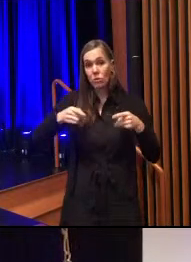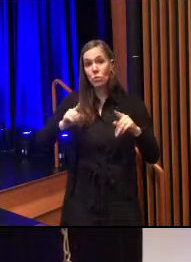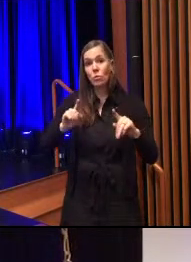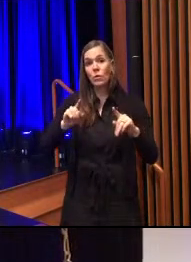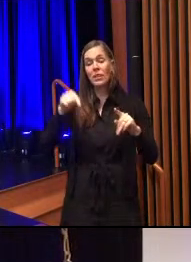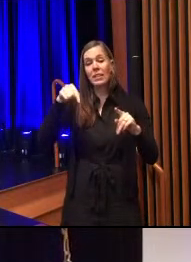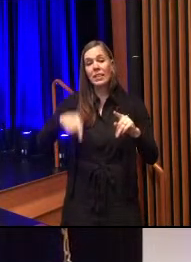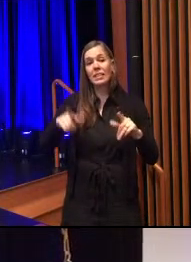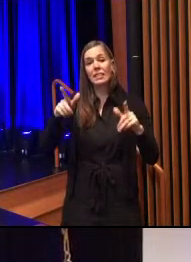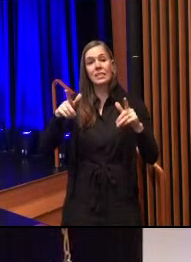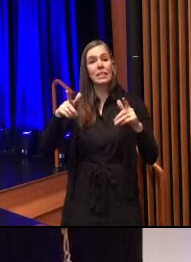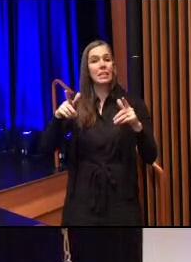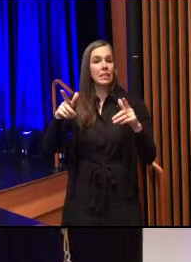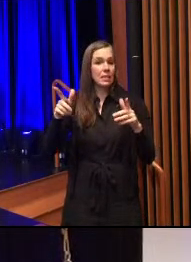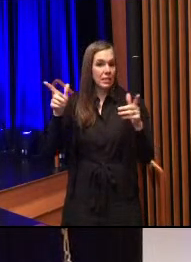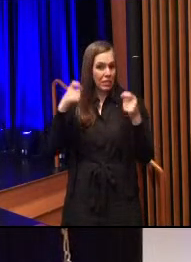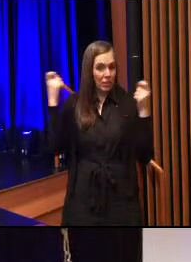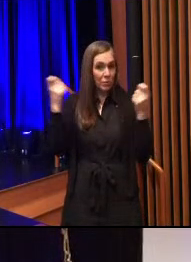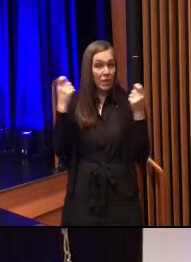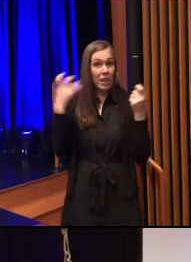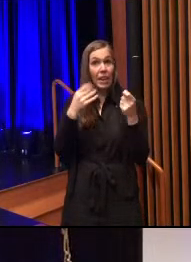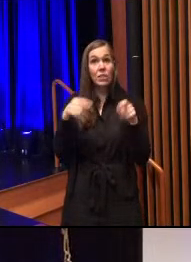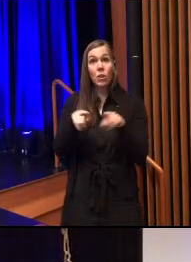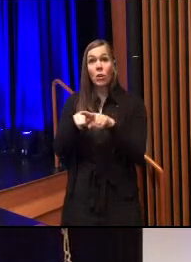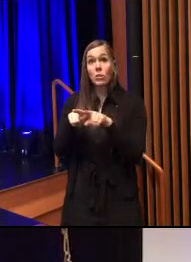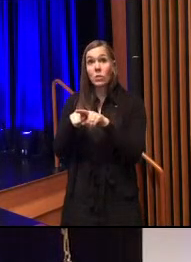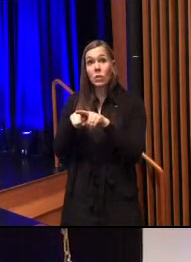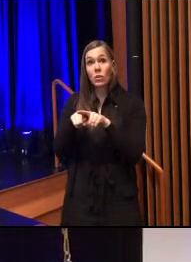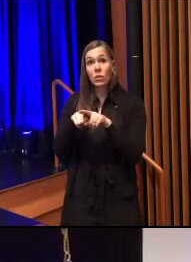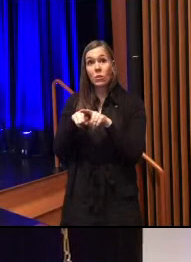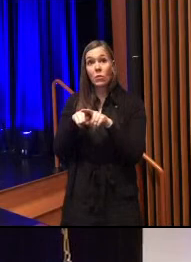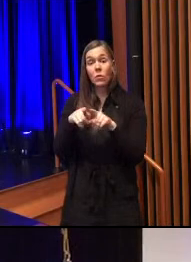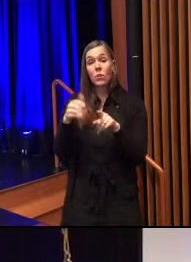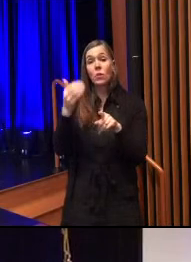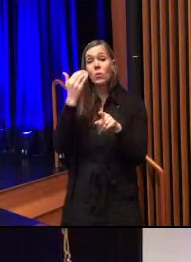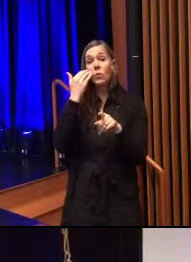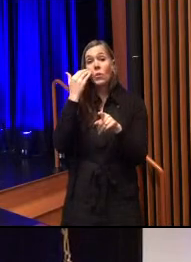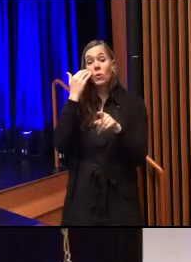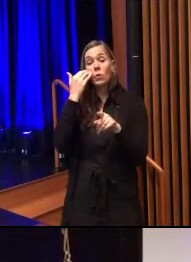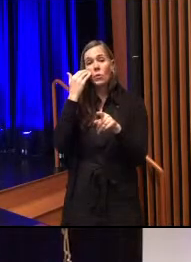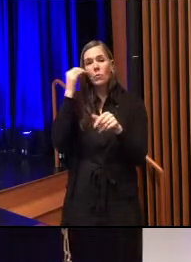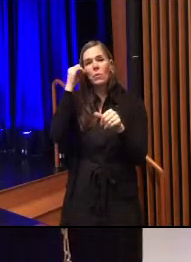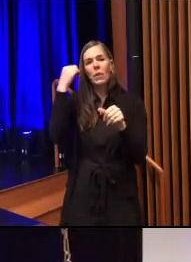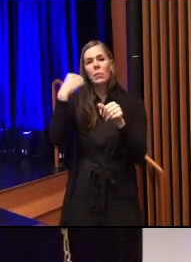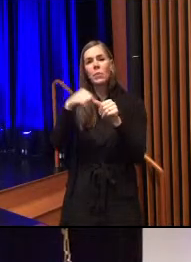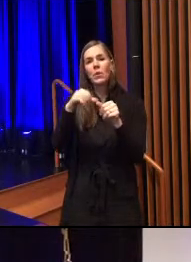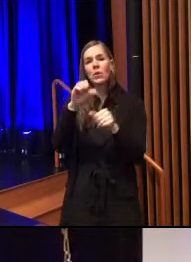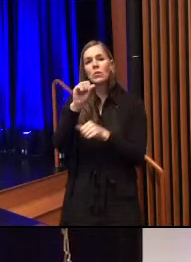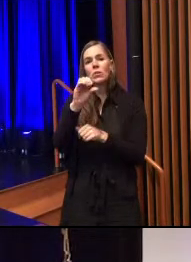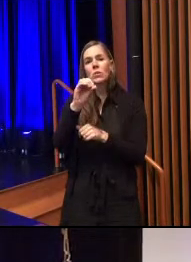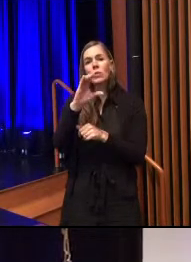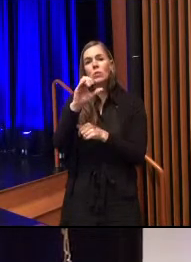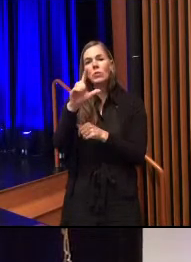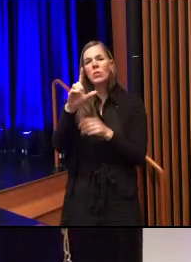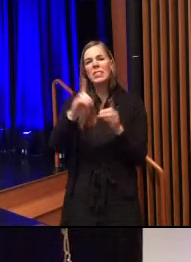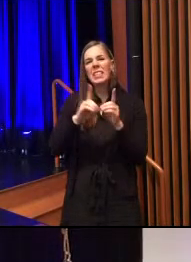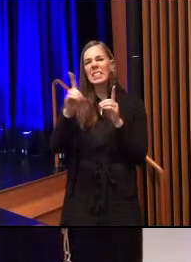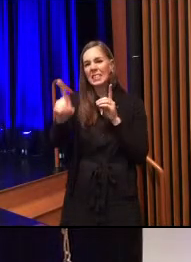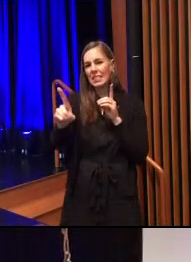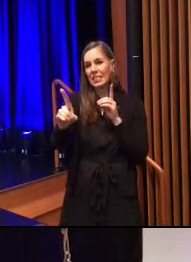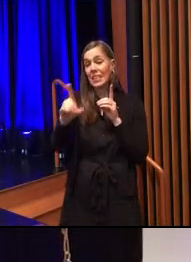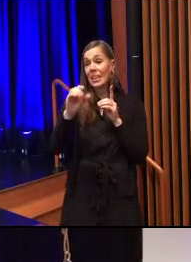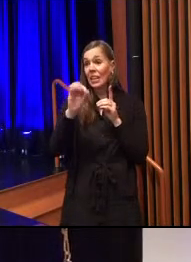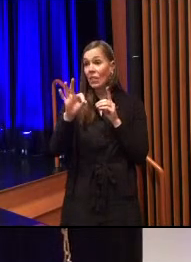ceremony and if we can be conscious of social distancing. Please sit as you are